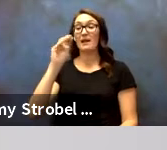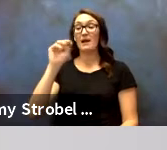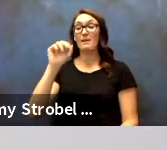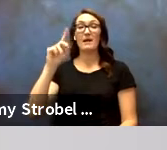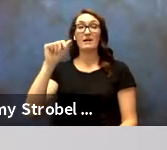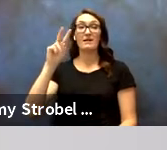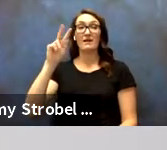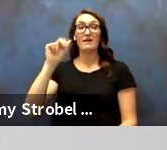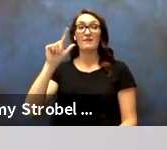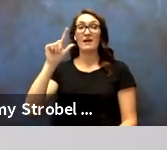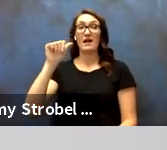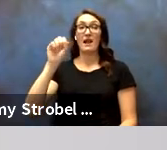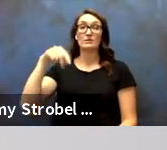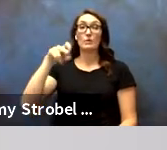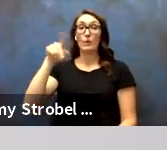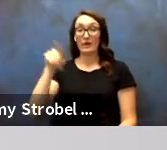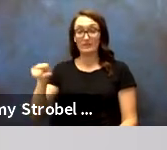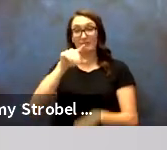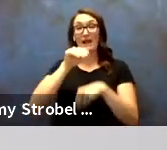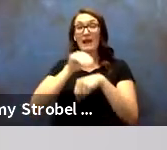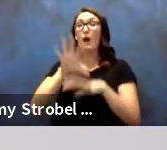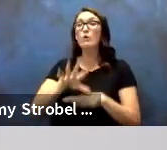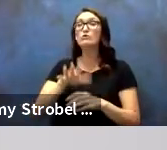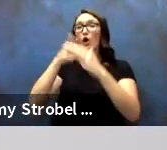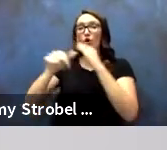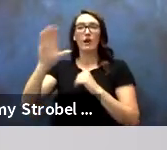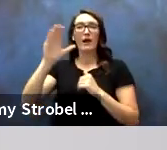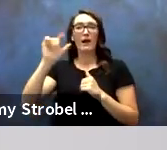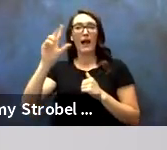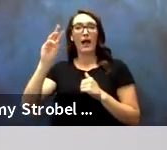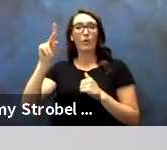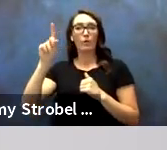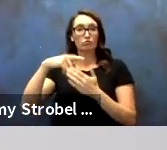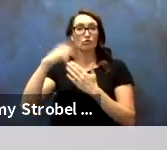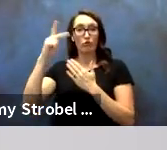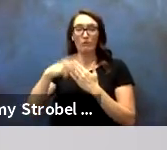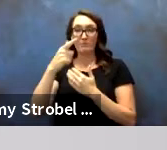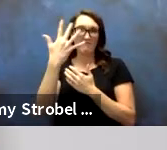Amanda Velazquez, Counselor for CalWORKs, 5 years of service.